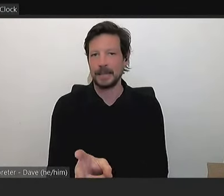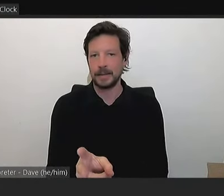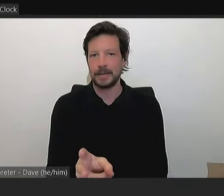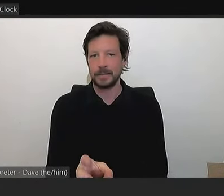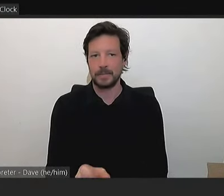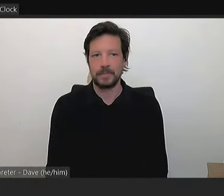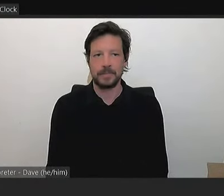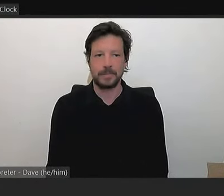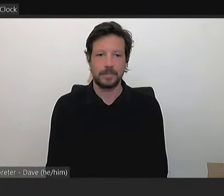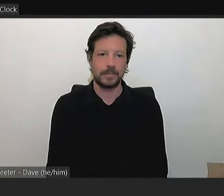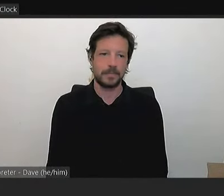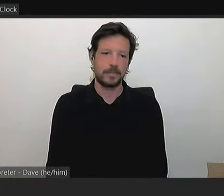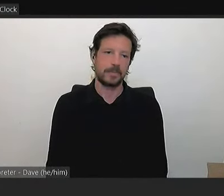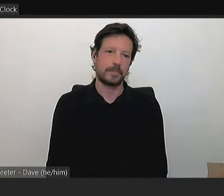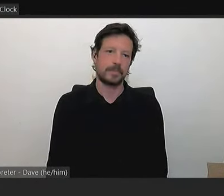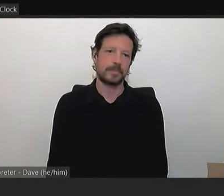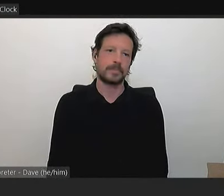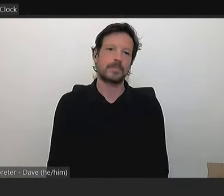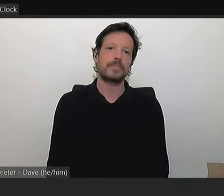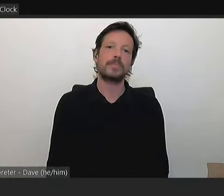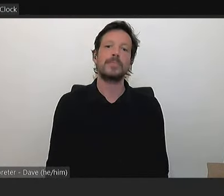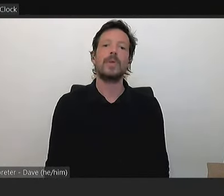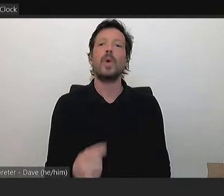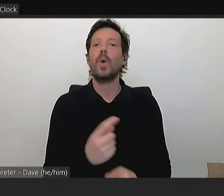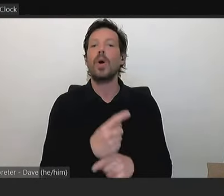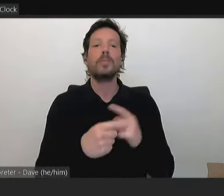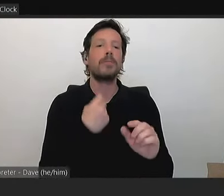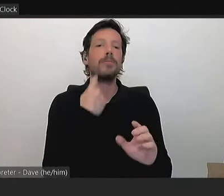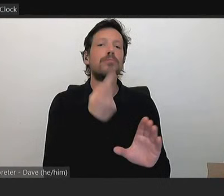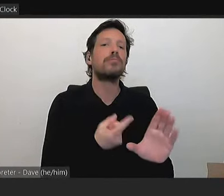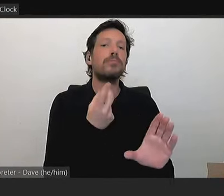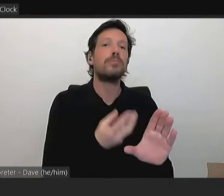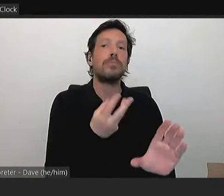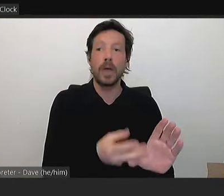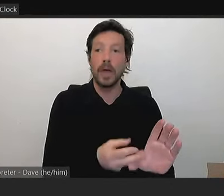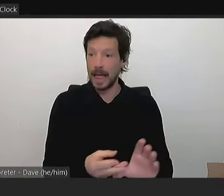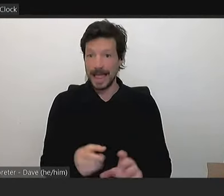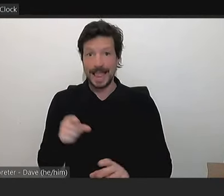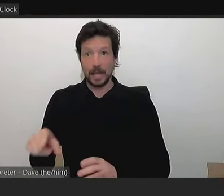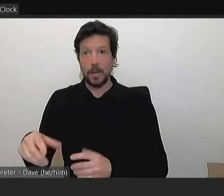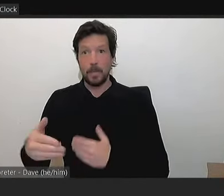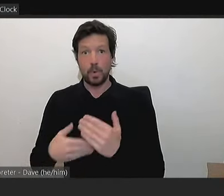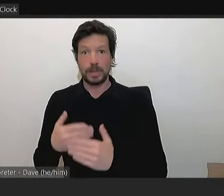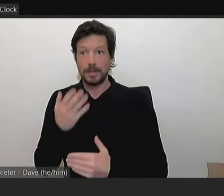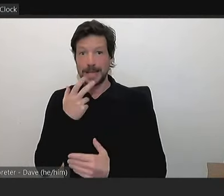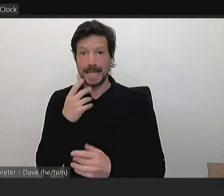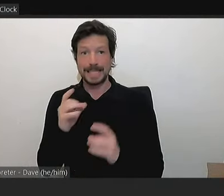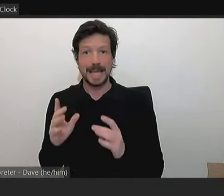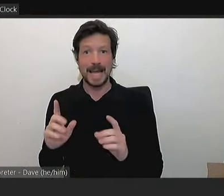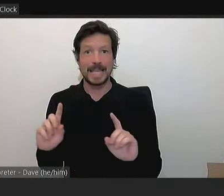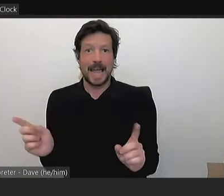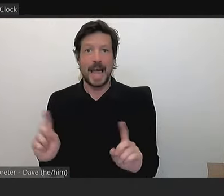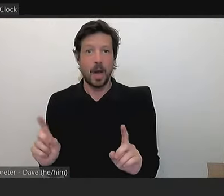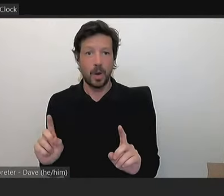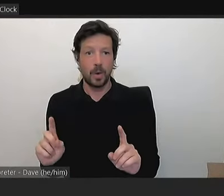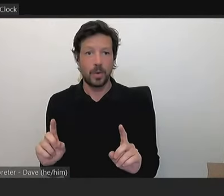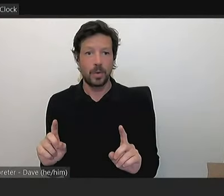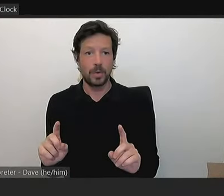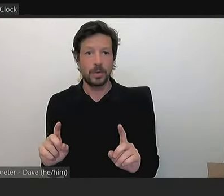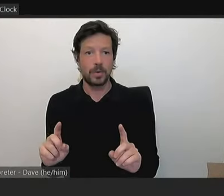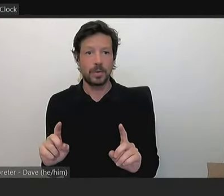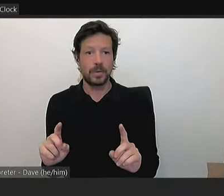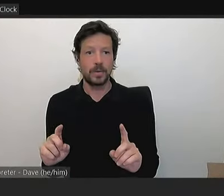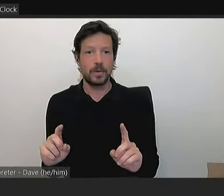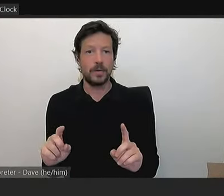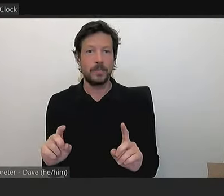the next few years, if we were to start this process now, also the next few years, it does not mean